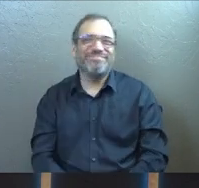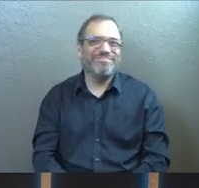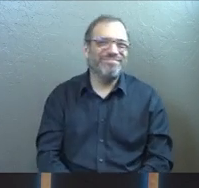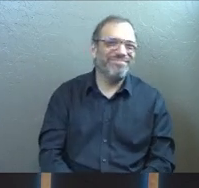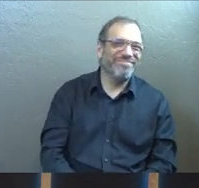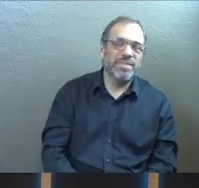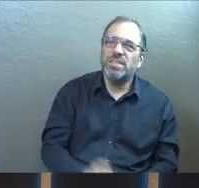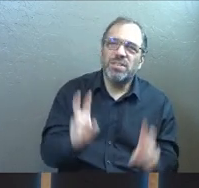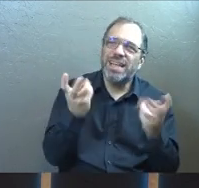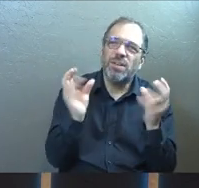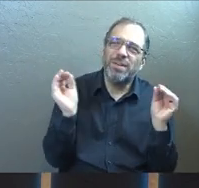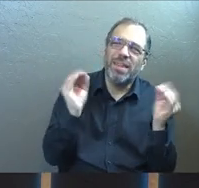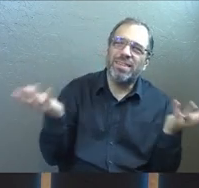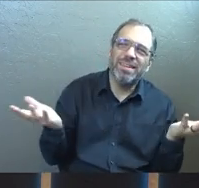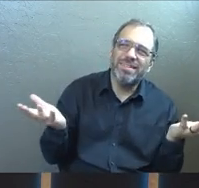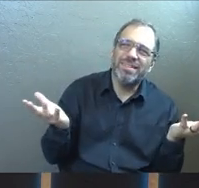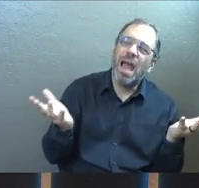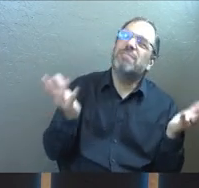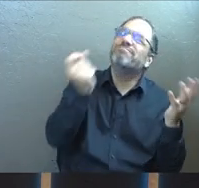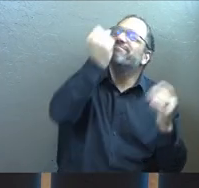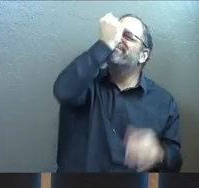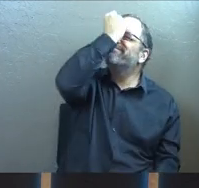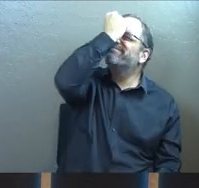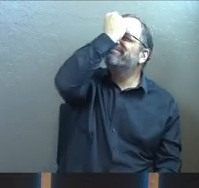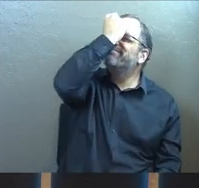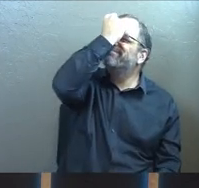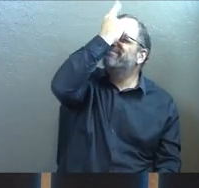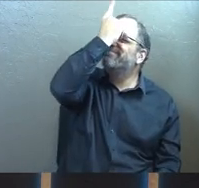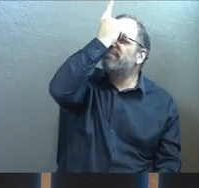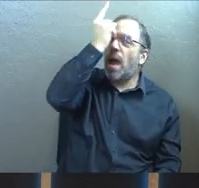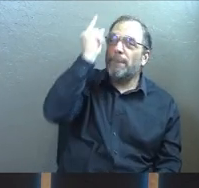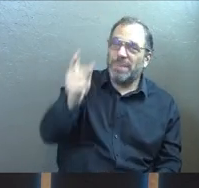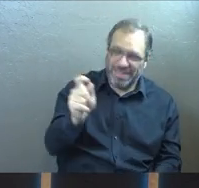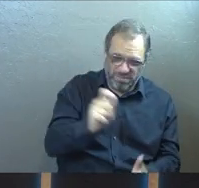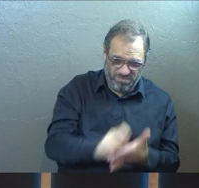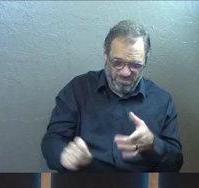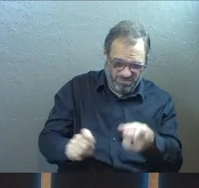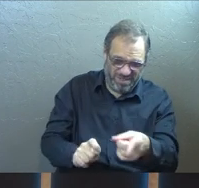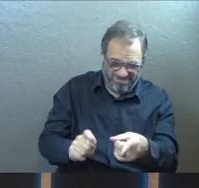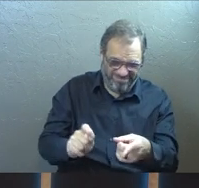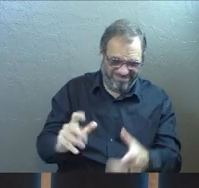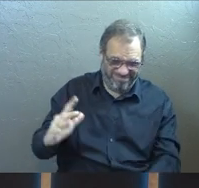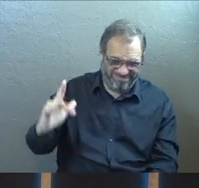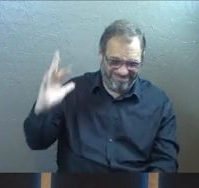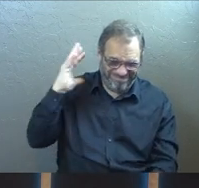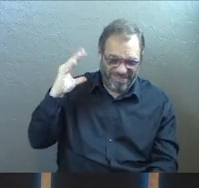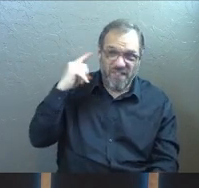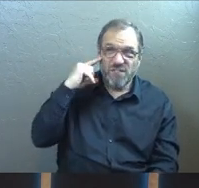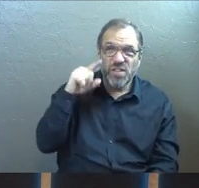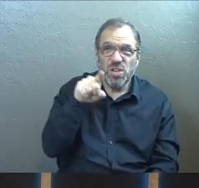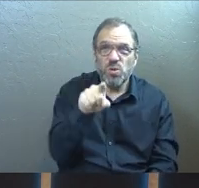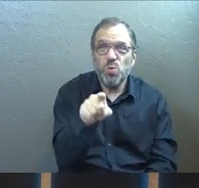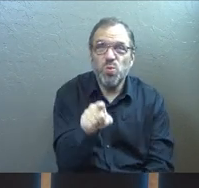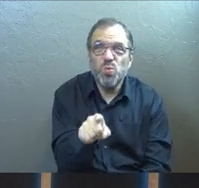have a category for this. And I get it. But this was written thousands of years ago for you.